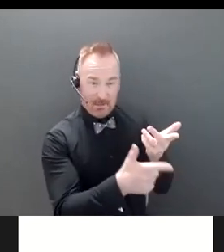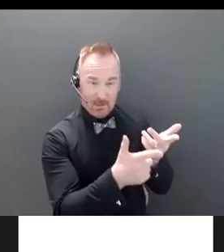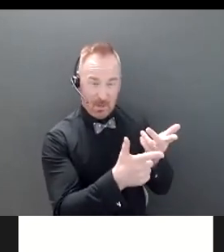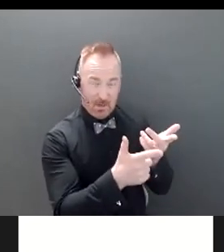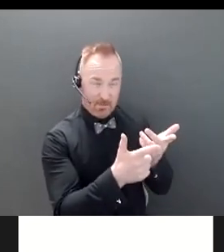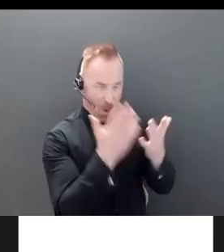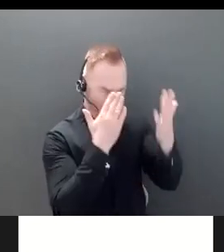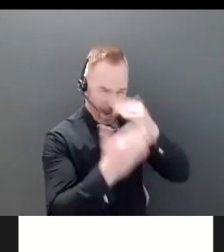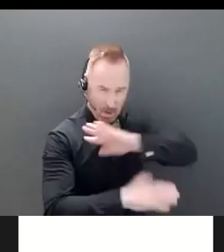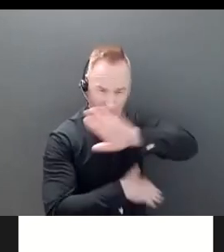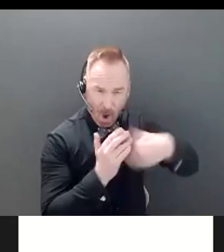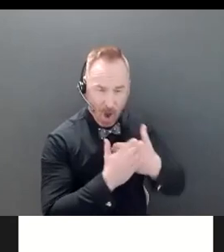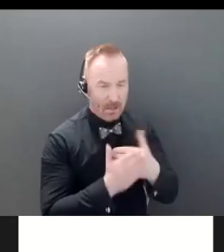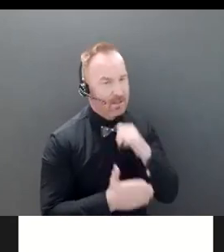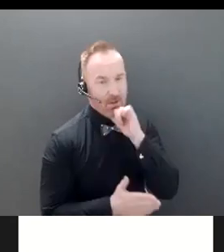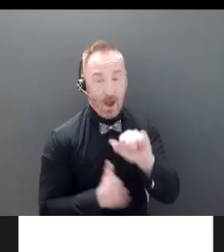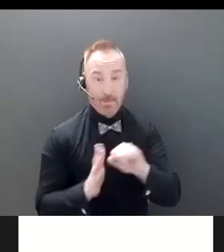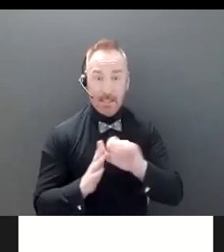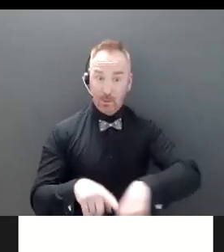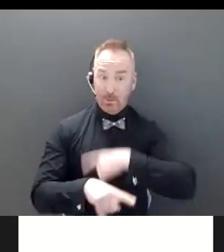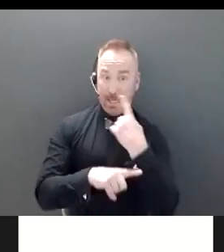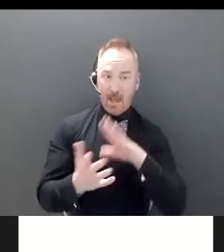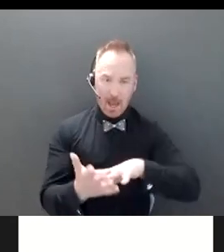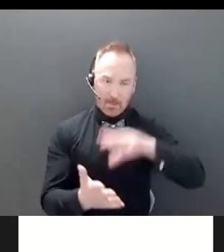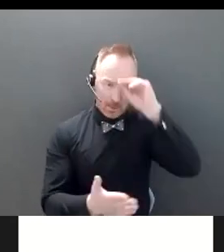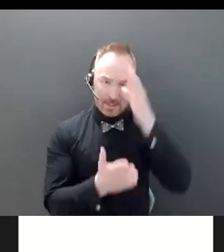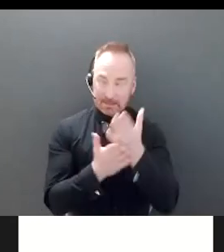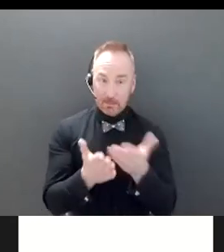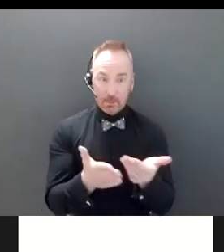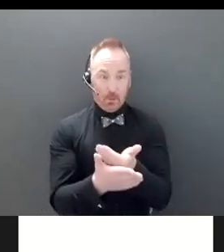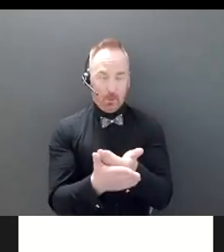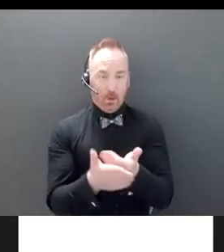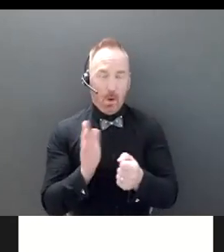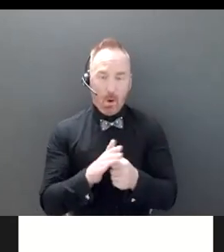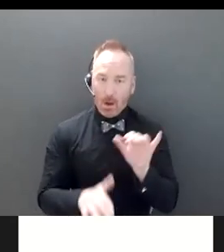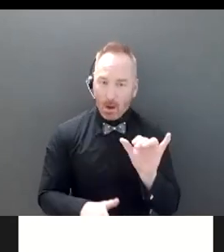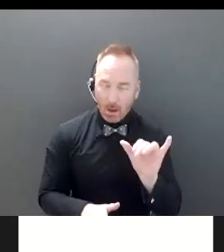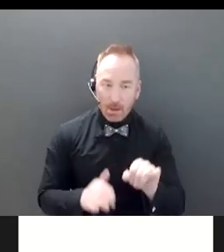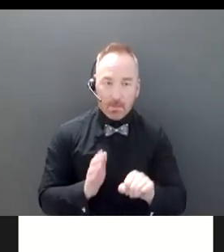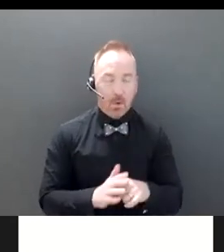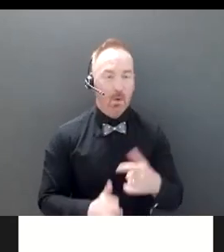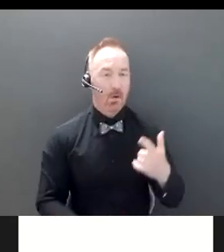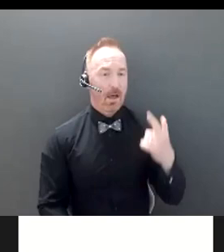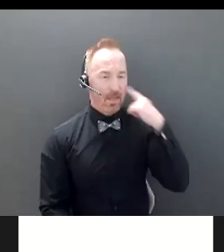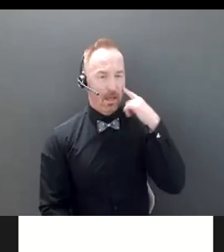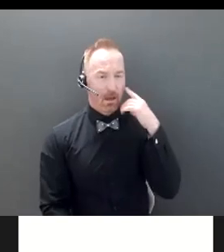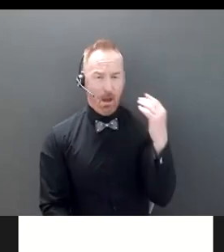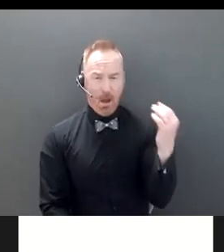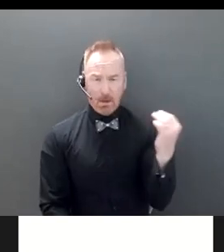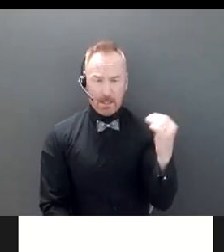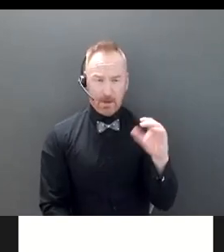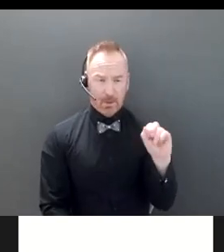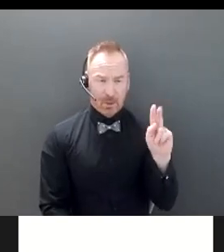I think these are important points that are people bringing up that I think Ontario Security Commission can build into some of their educational